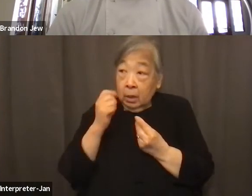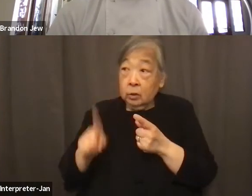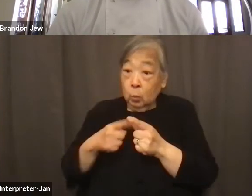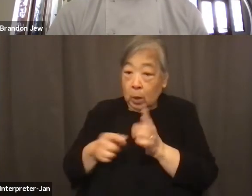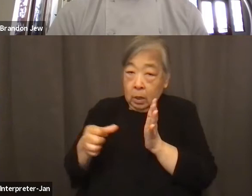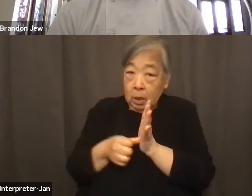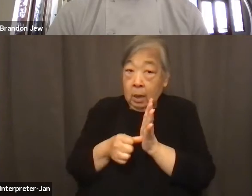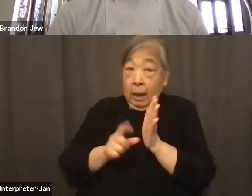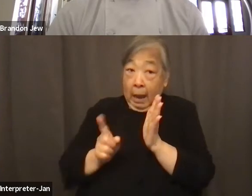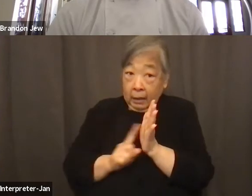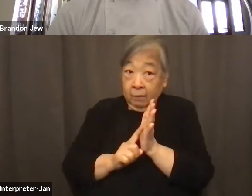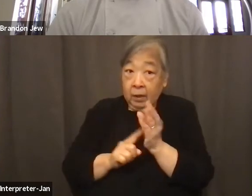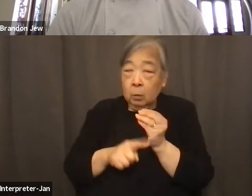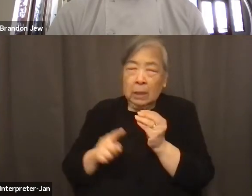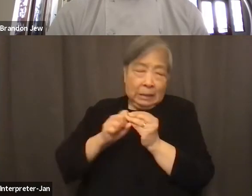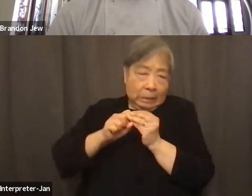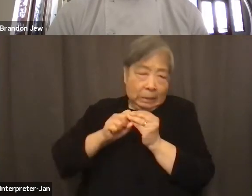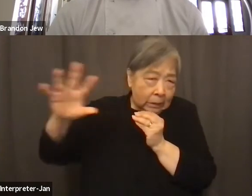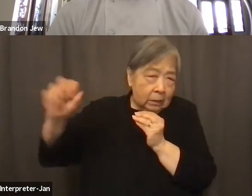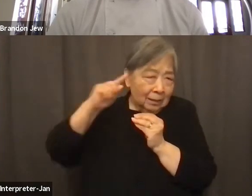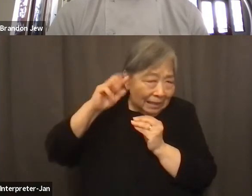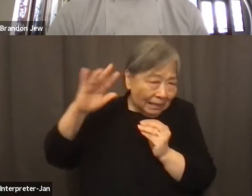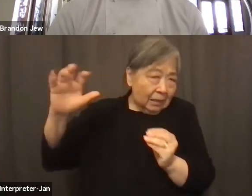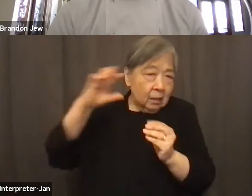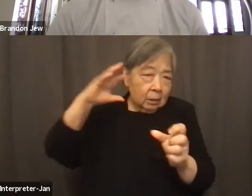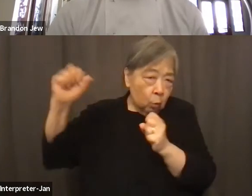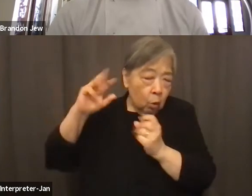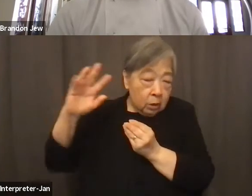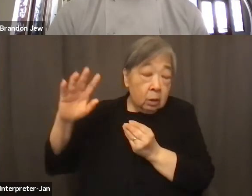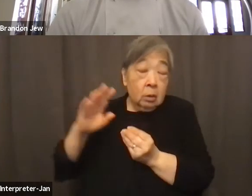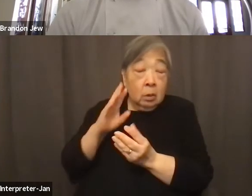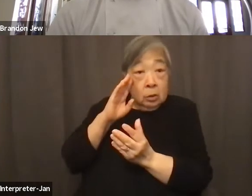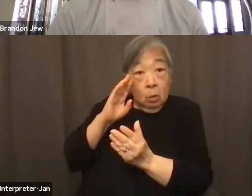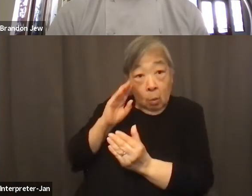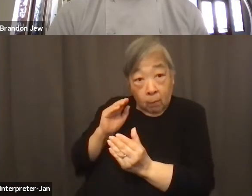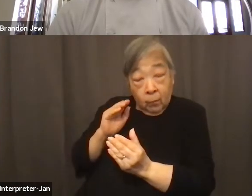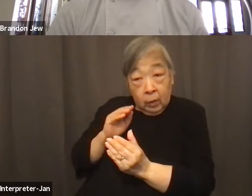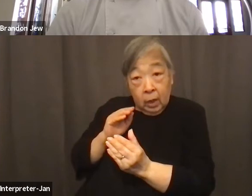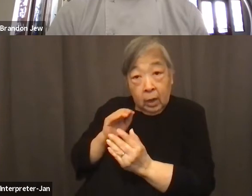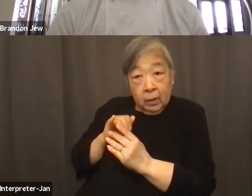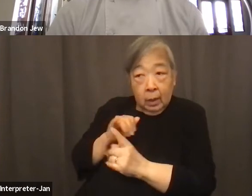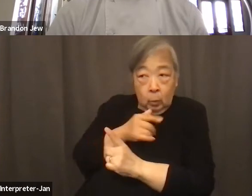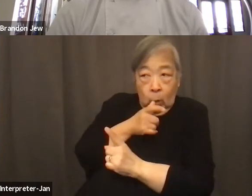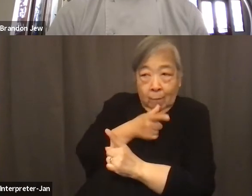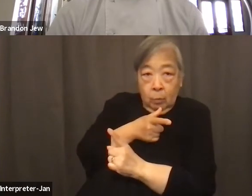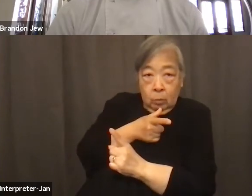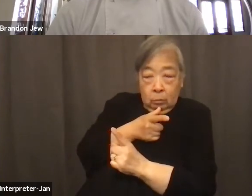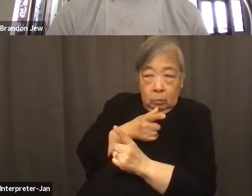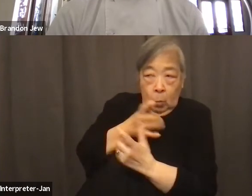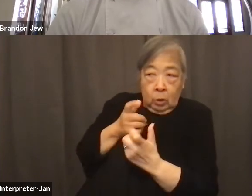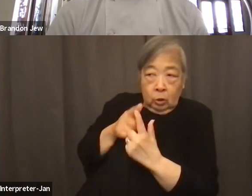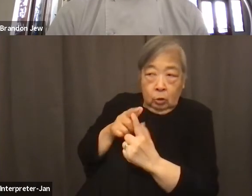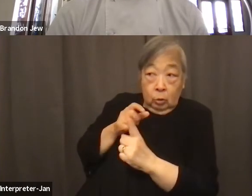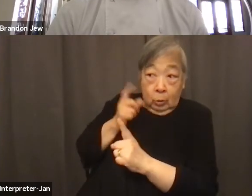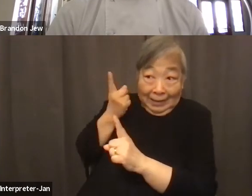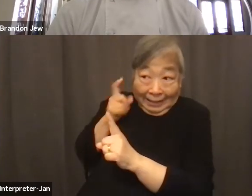alarm, it lets off this screaming siren. So hopefully it would scare the the attacker or it would draw attention